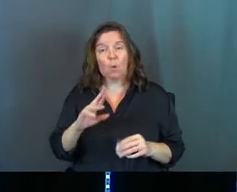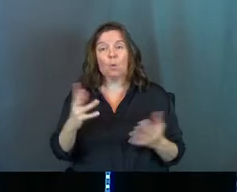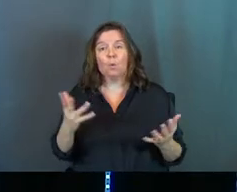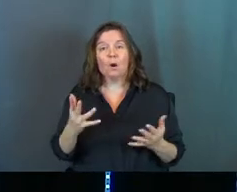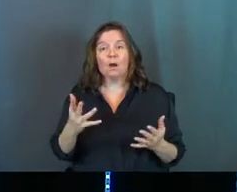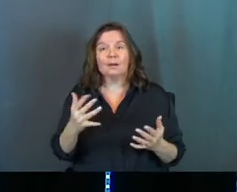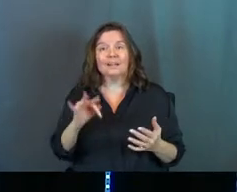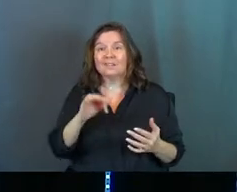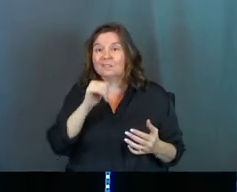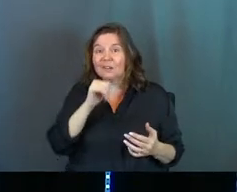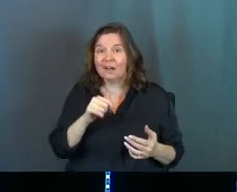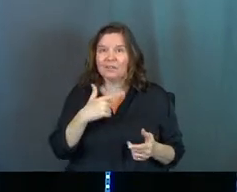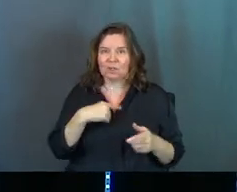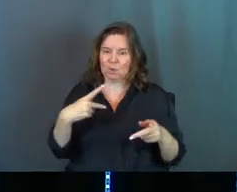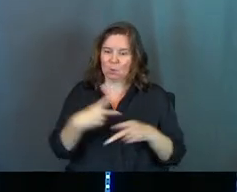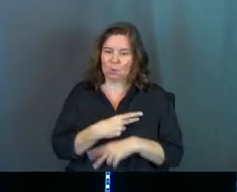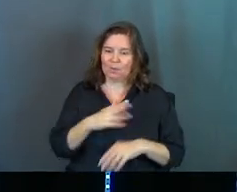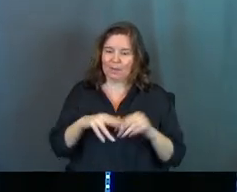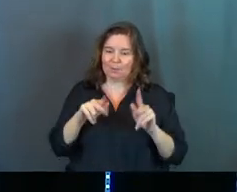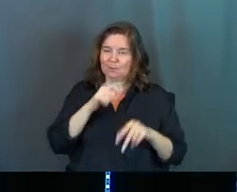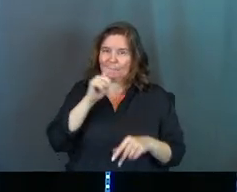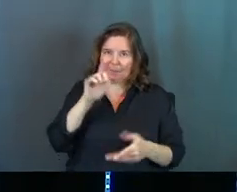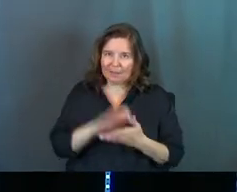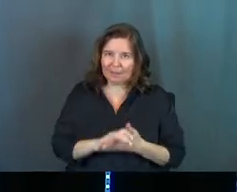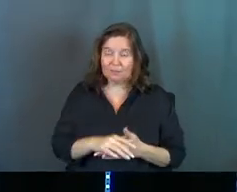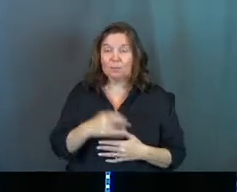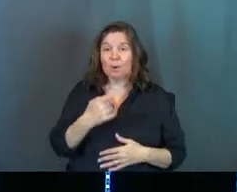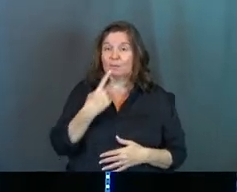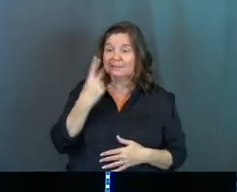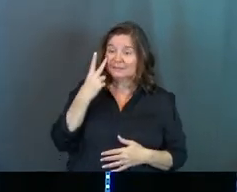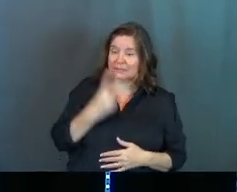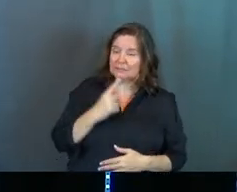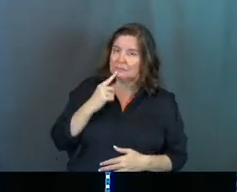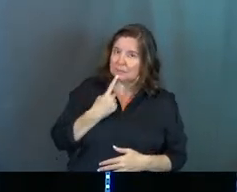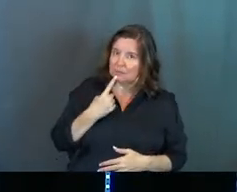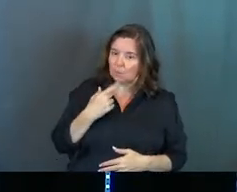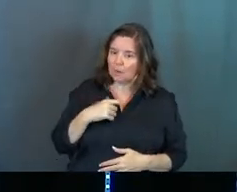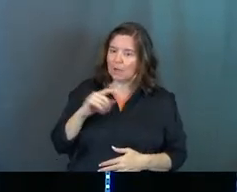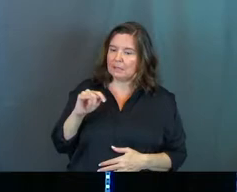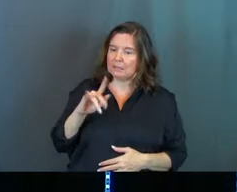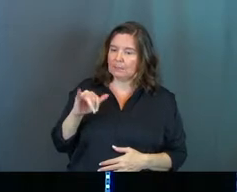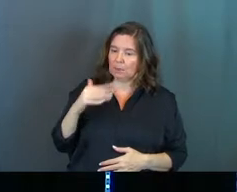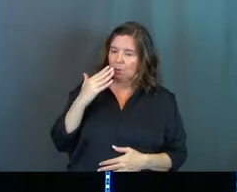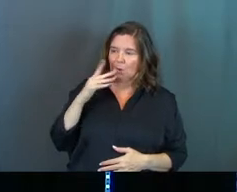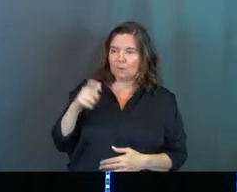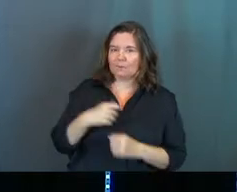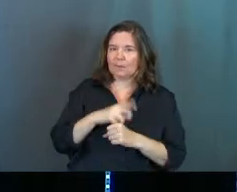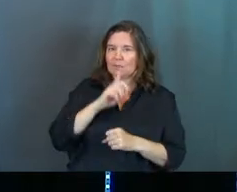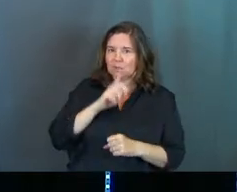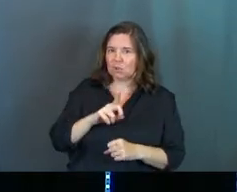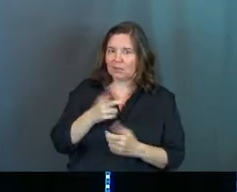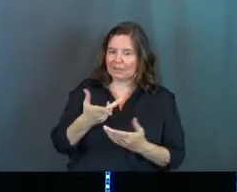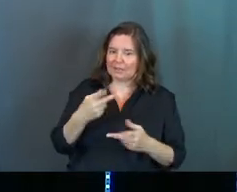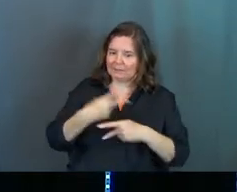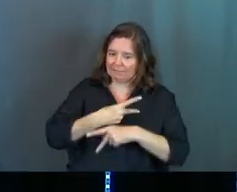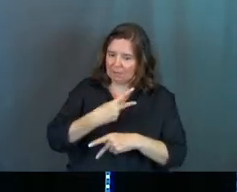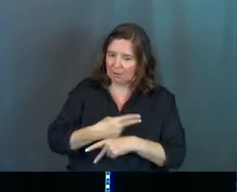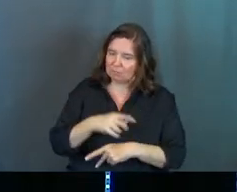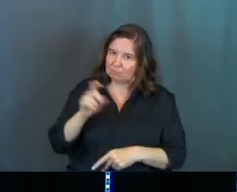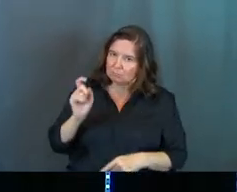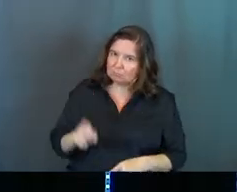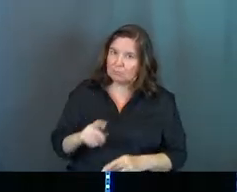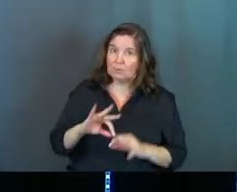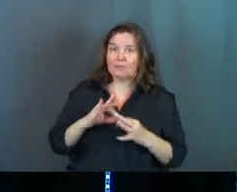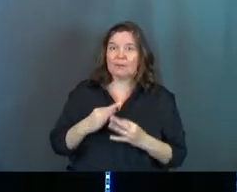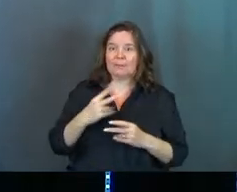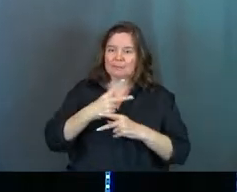you're worse than an unbeliever. So Paul just wants them to see the seriousness of what's going on. wants Timothy to know you got to make sure that this thing gets figured out because